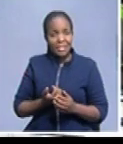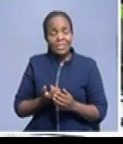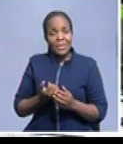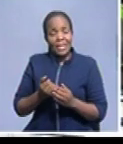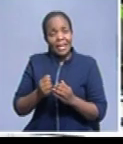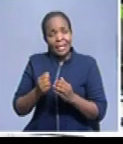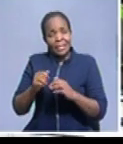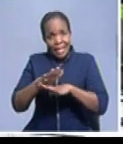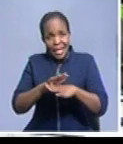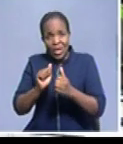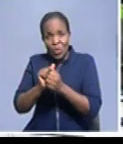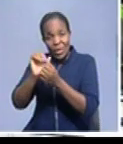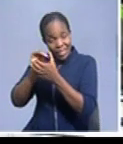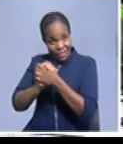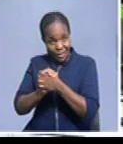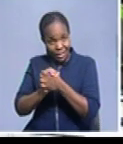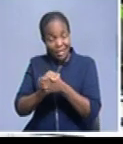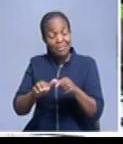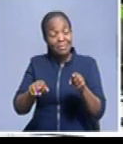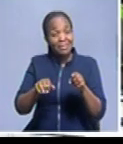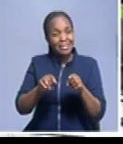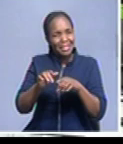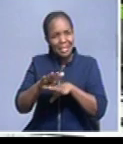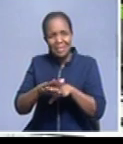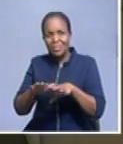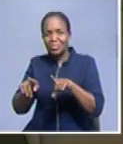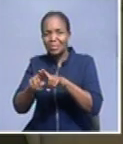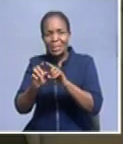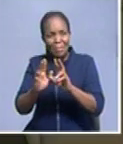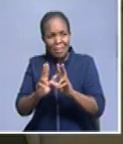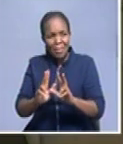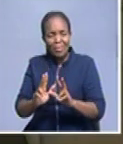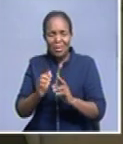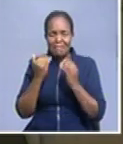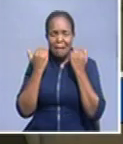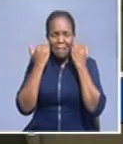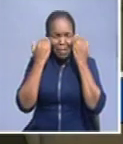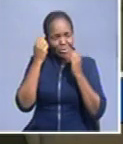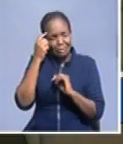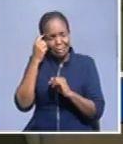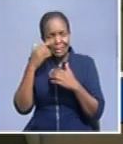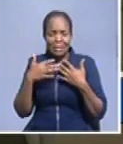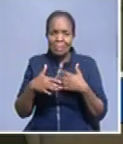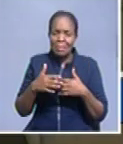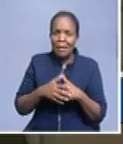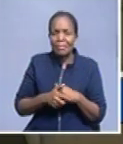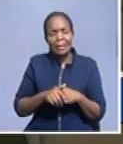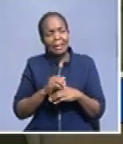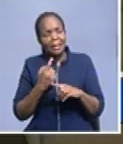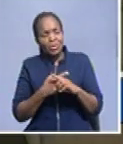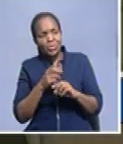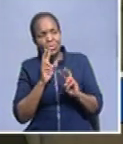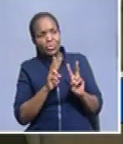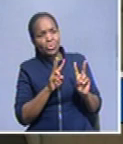These are some of the reasons that contributed to us failing. was depressing. Looking at your